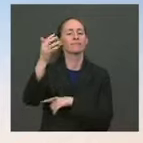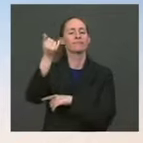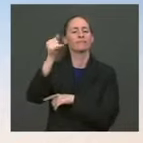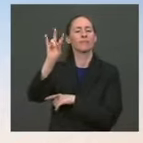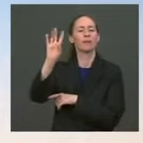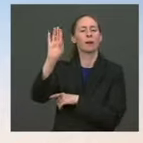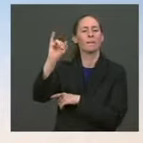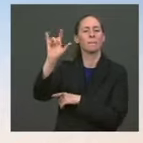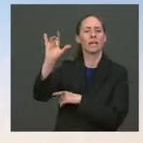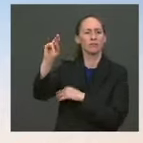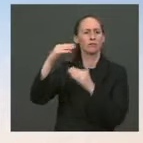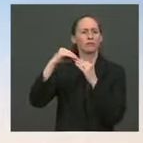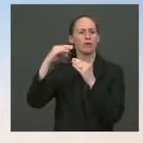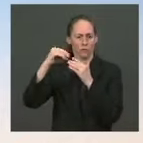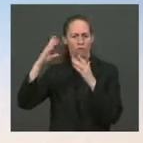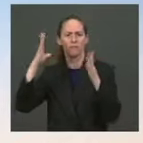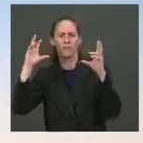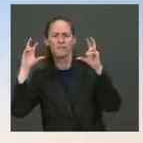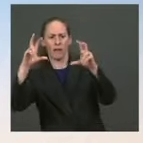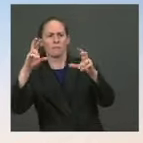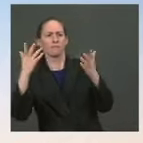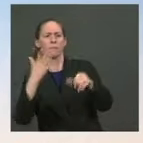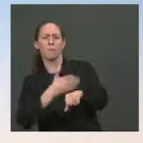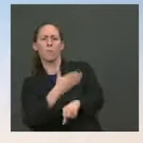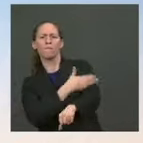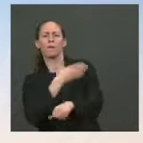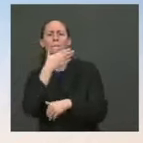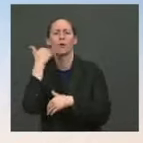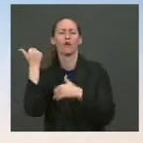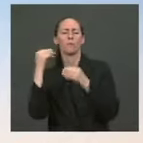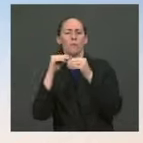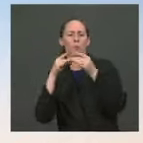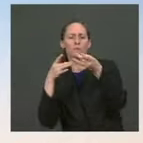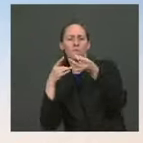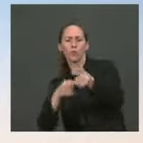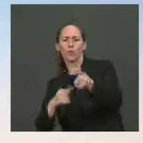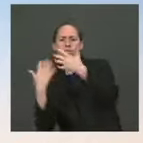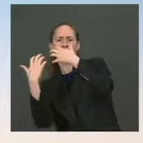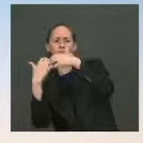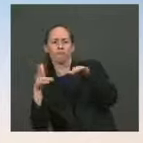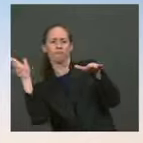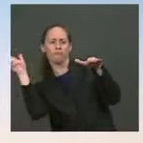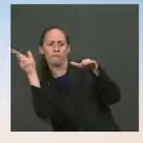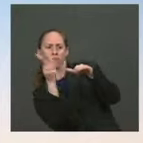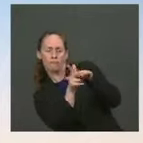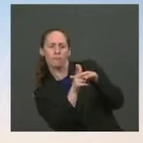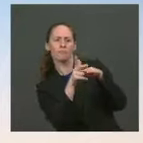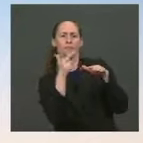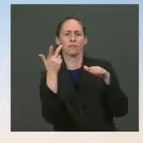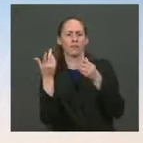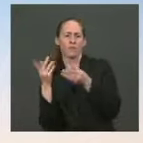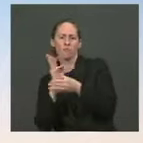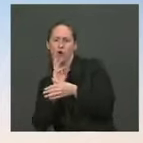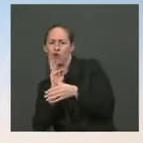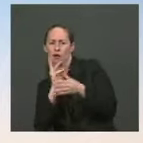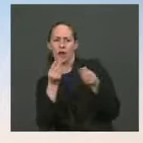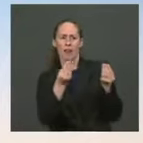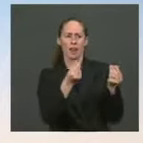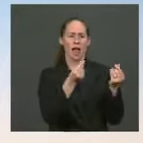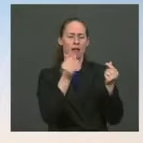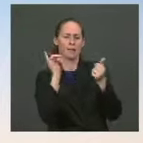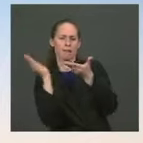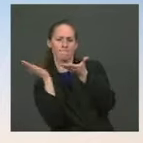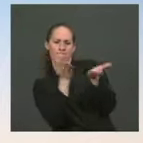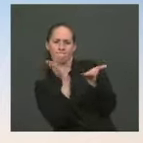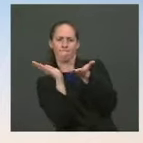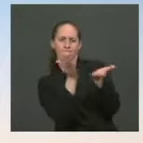at coastal ports, inland ports, and waterways, and land ports of entry along the border. This is the single largest